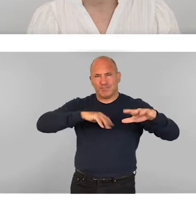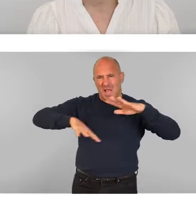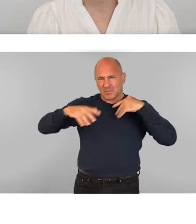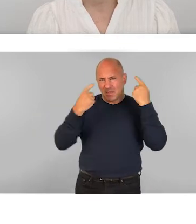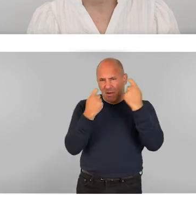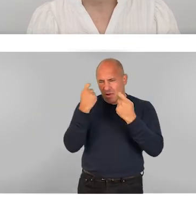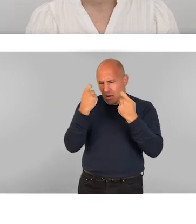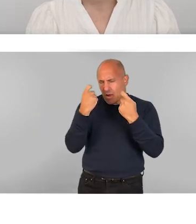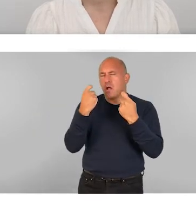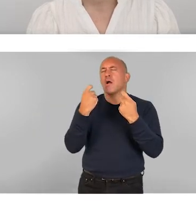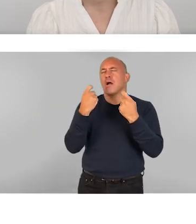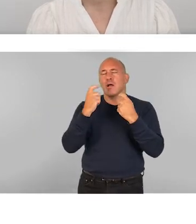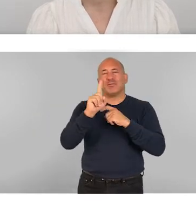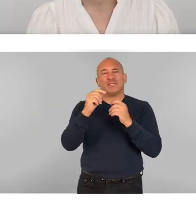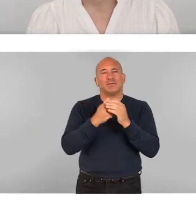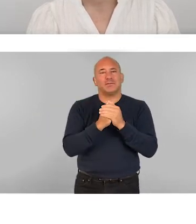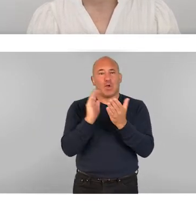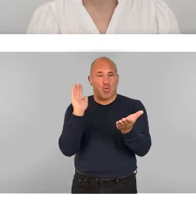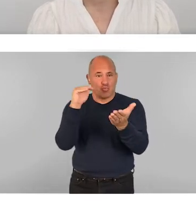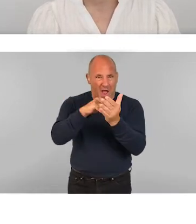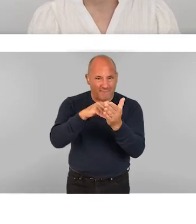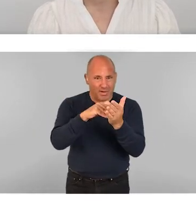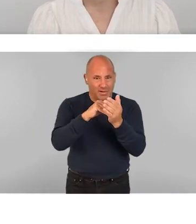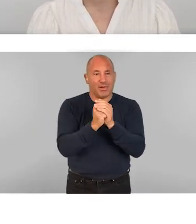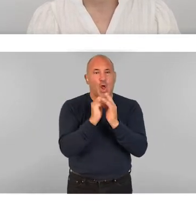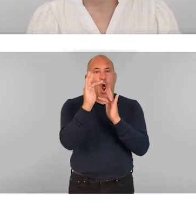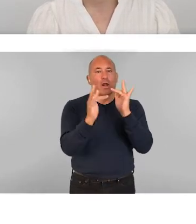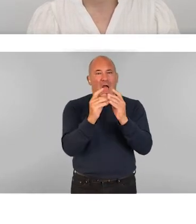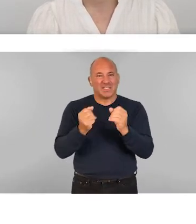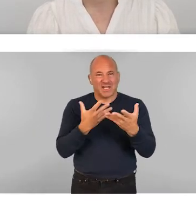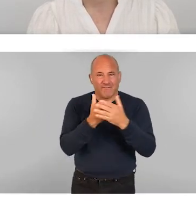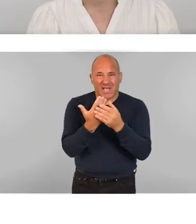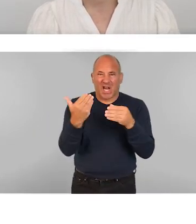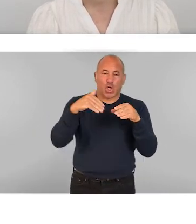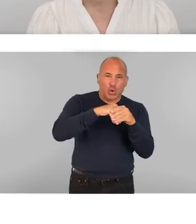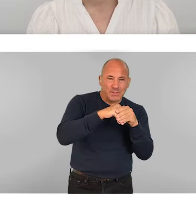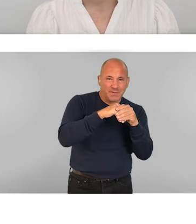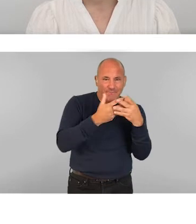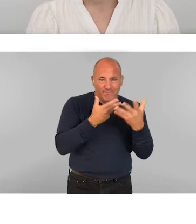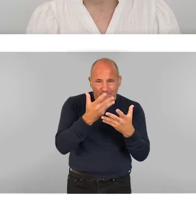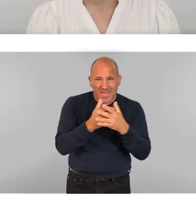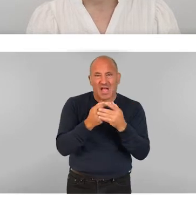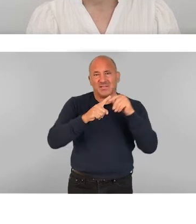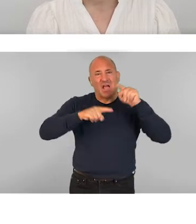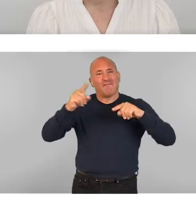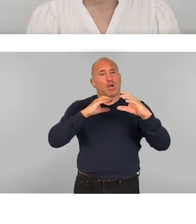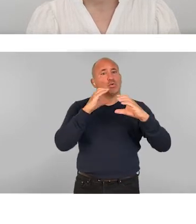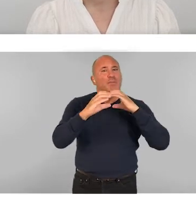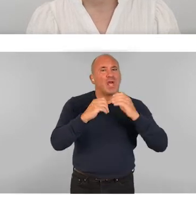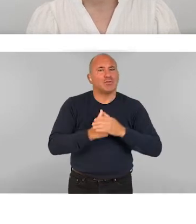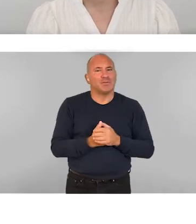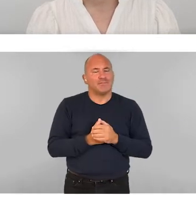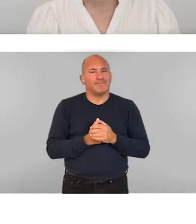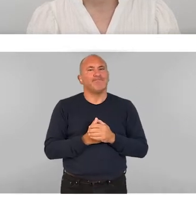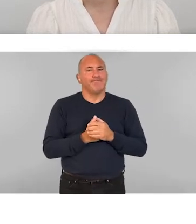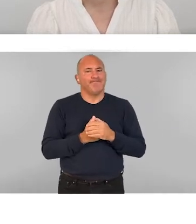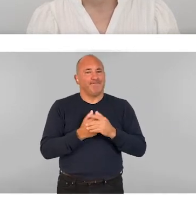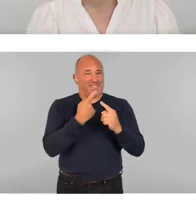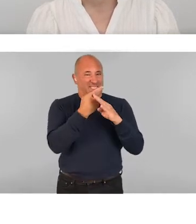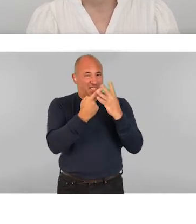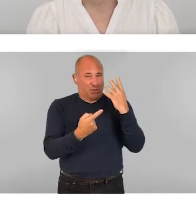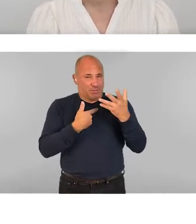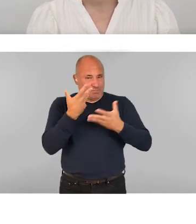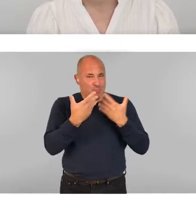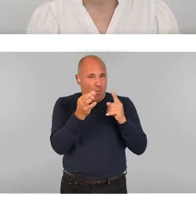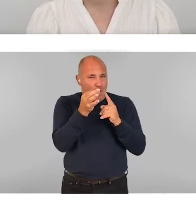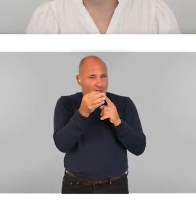do with arrival, digital delivery and inclusive diction and diverse communication. We will now describe each of these findings in a little more